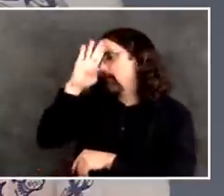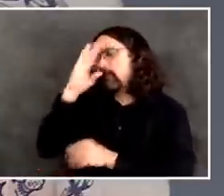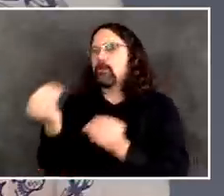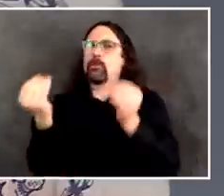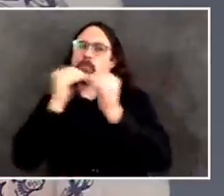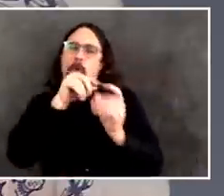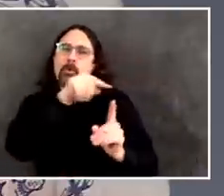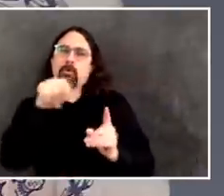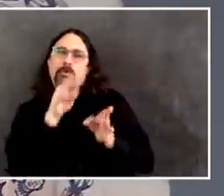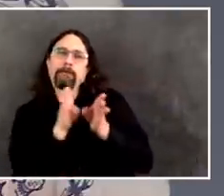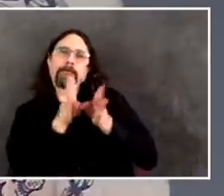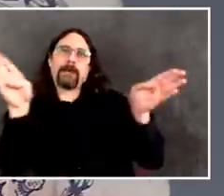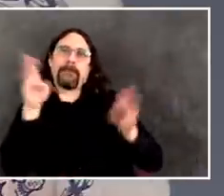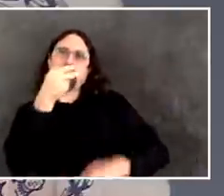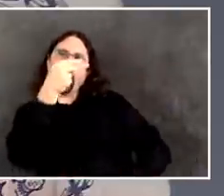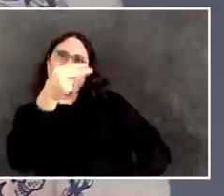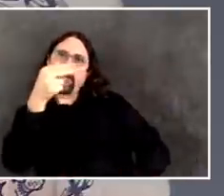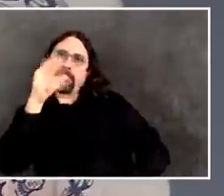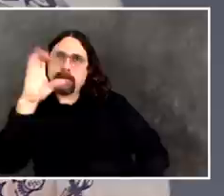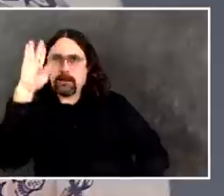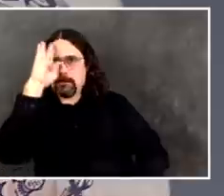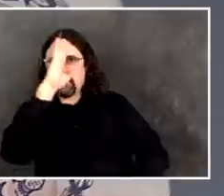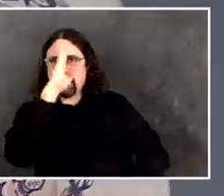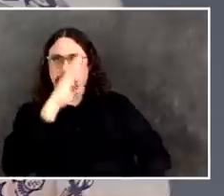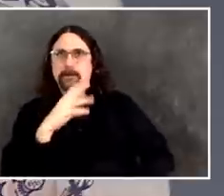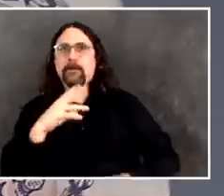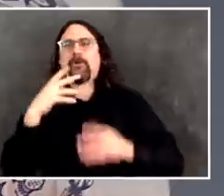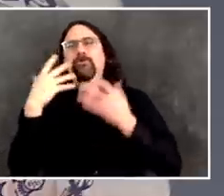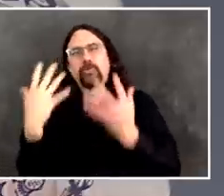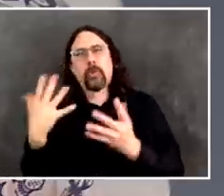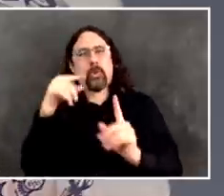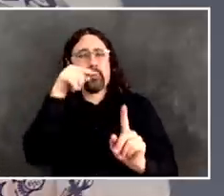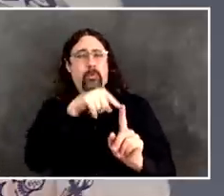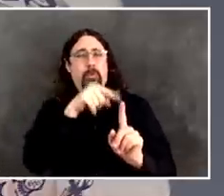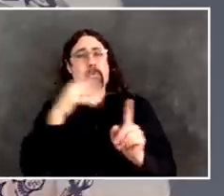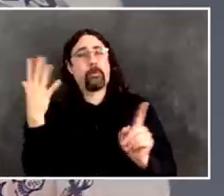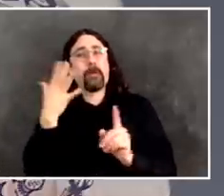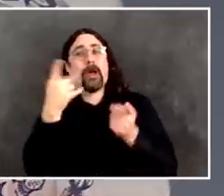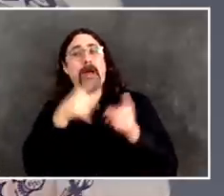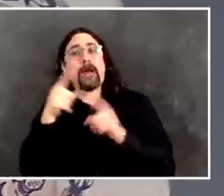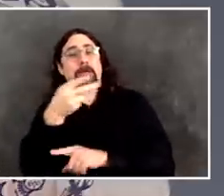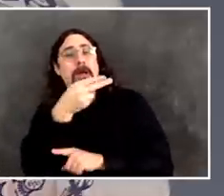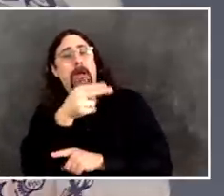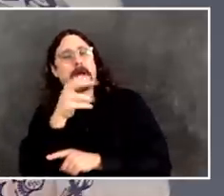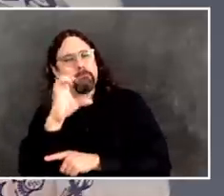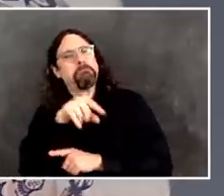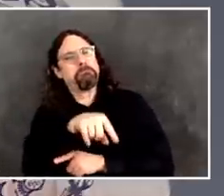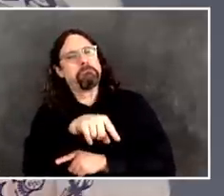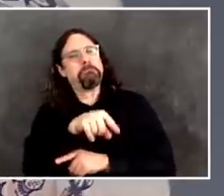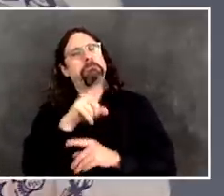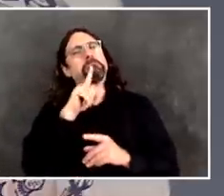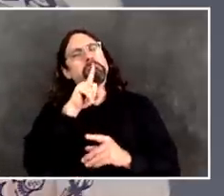as a measure of what it means for the overall trajectory of this disease. Any of the doctors want to add?